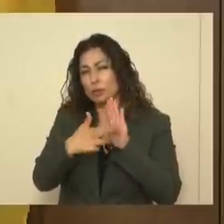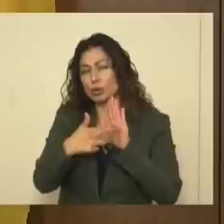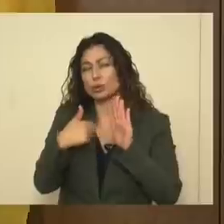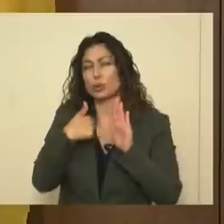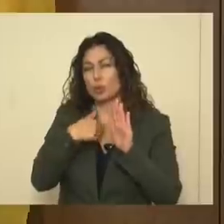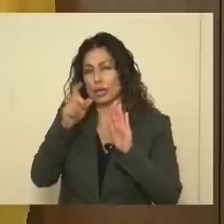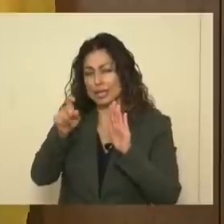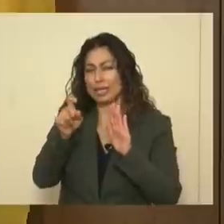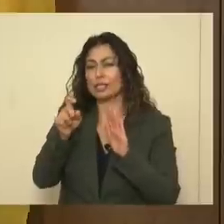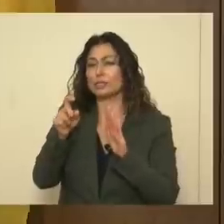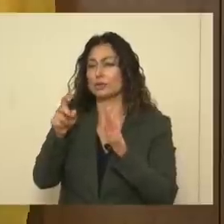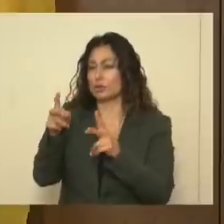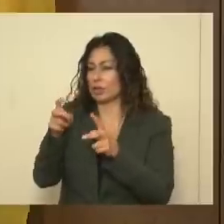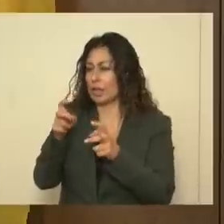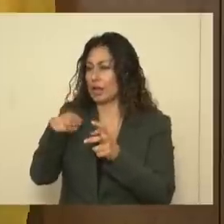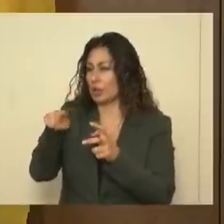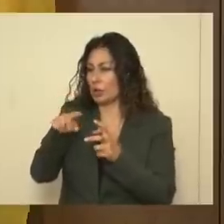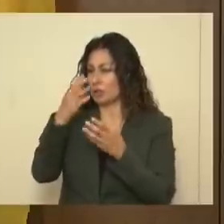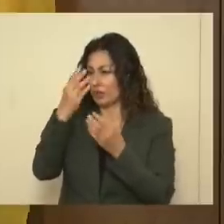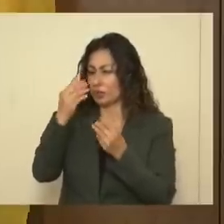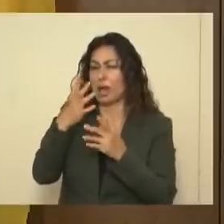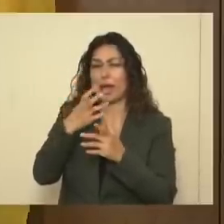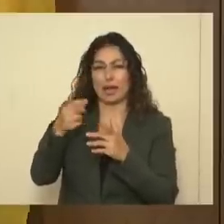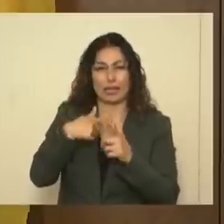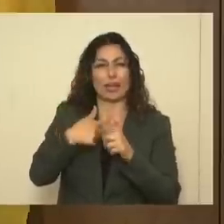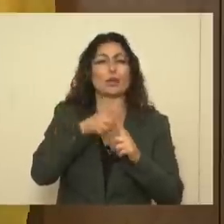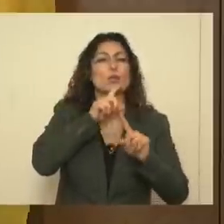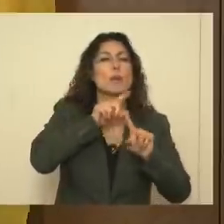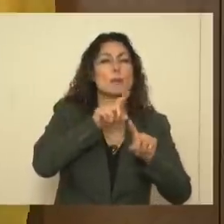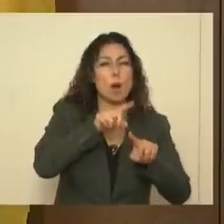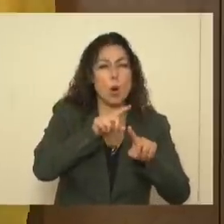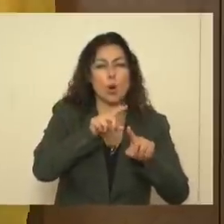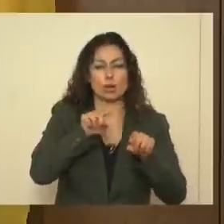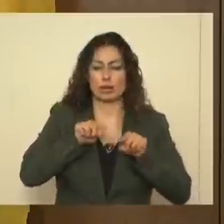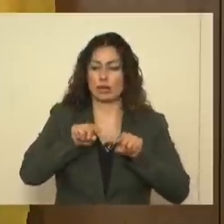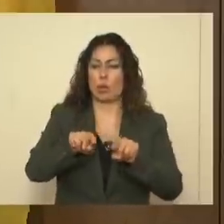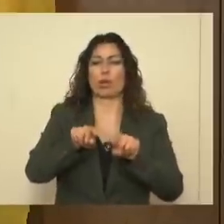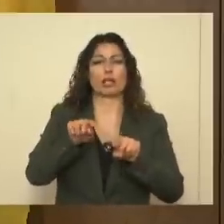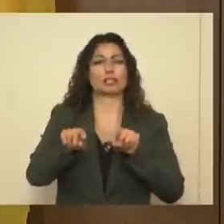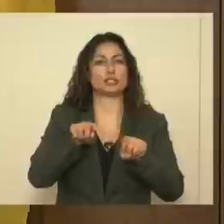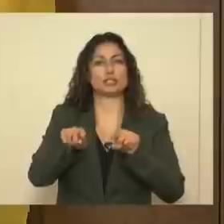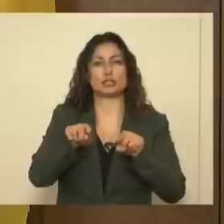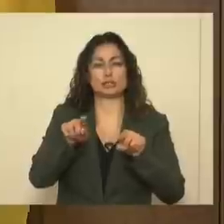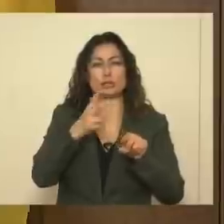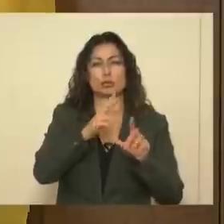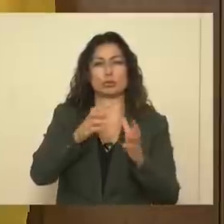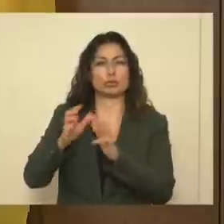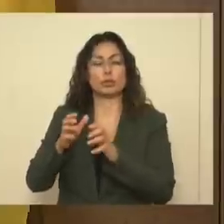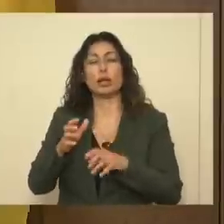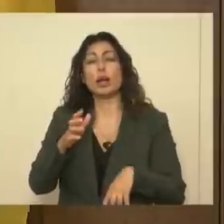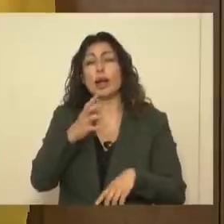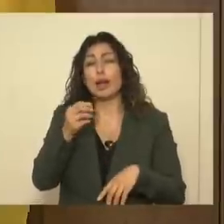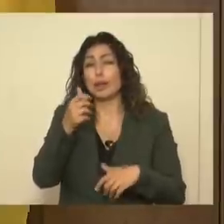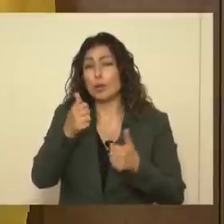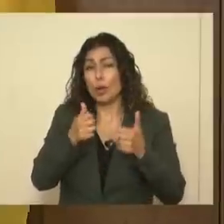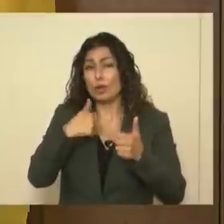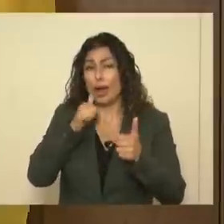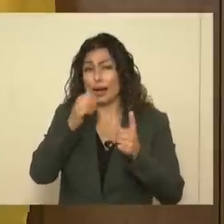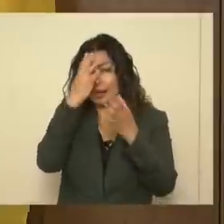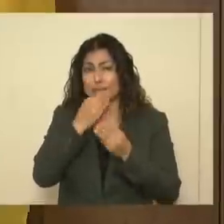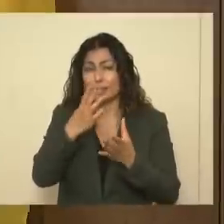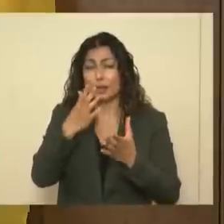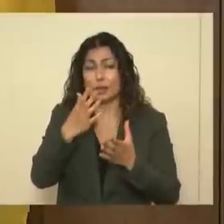report those connections. And I can't say whether I have a data point to tell you whether we know